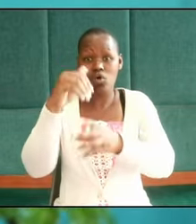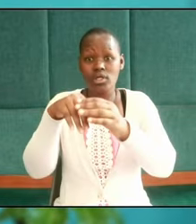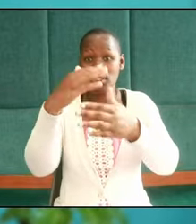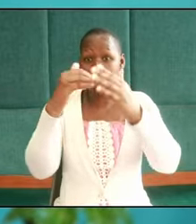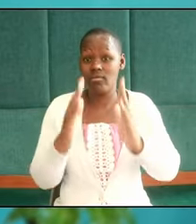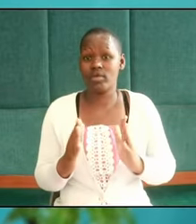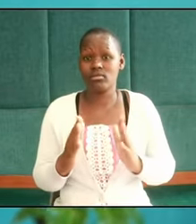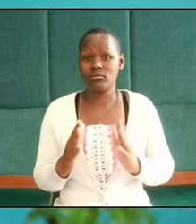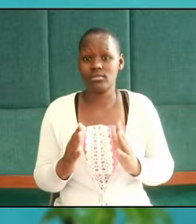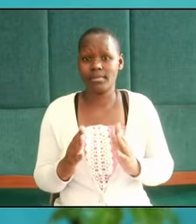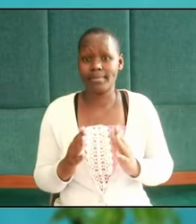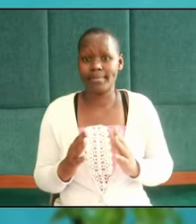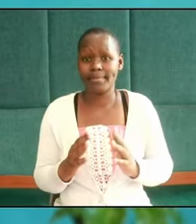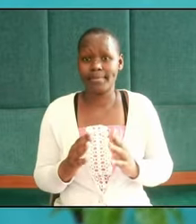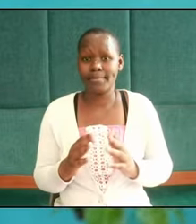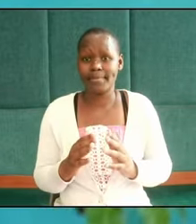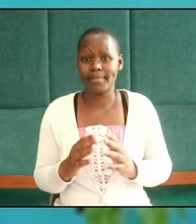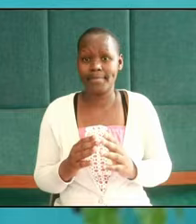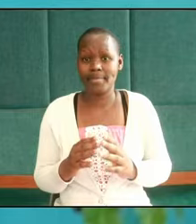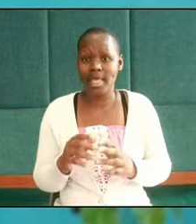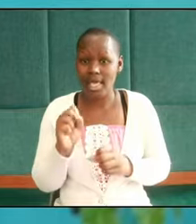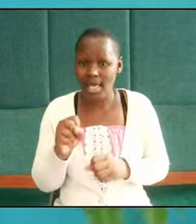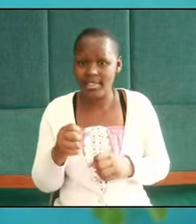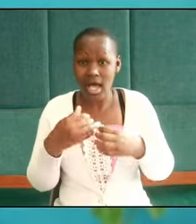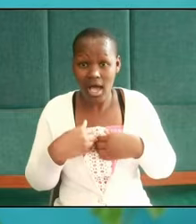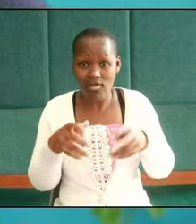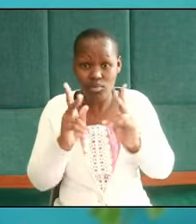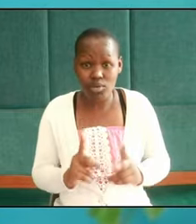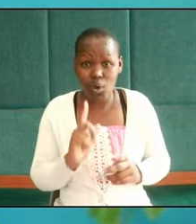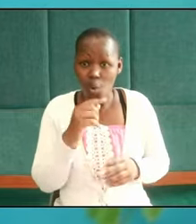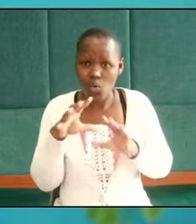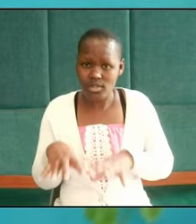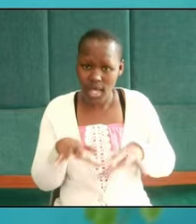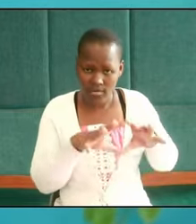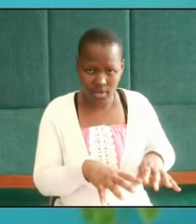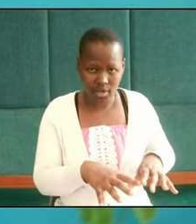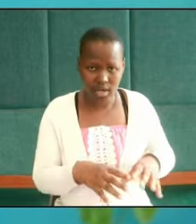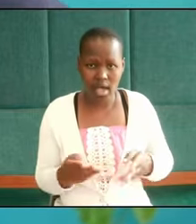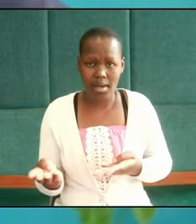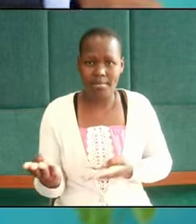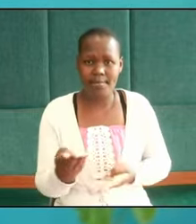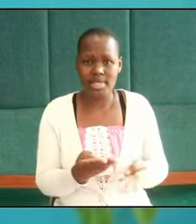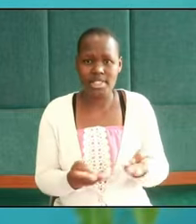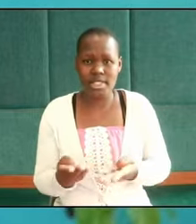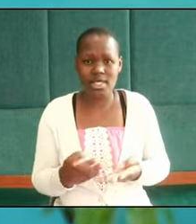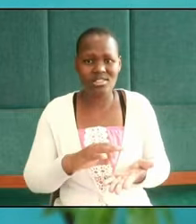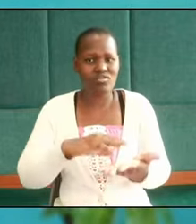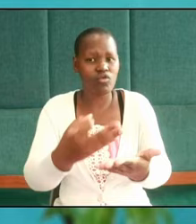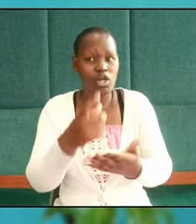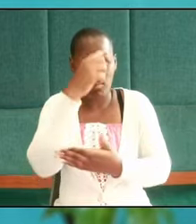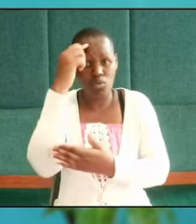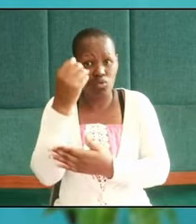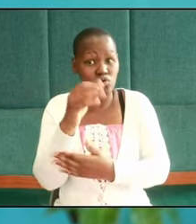in as much as these people may be suffering and their businesses folding because